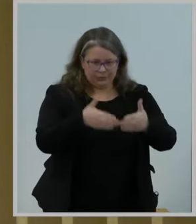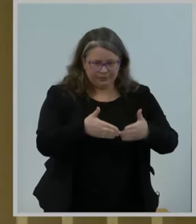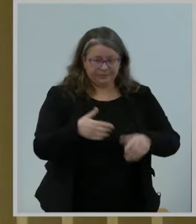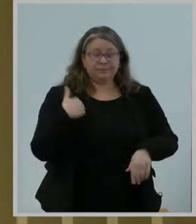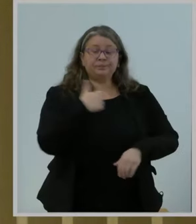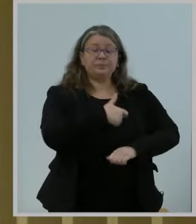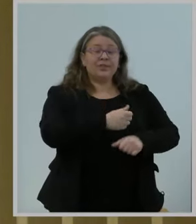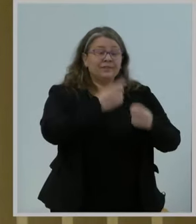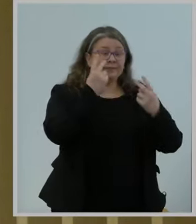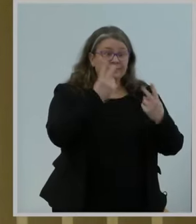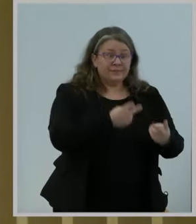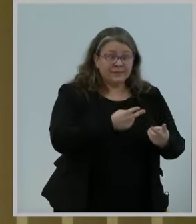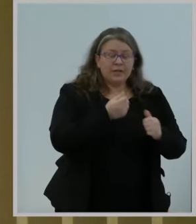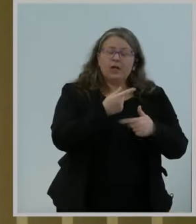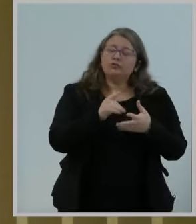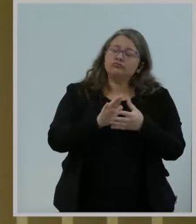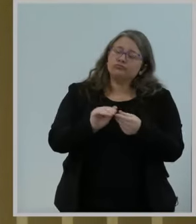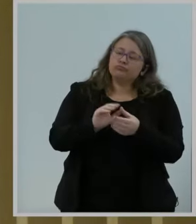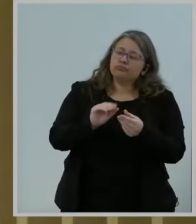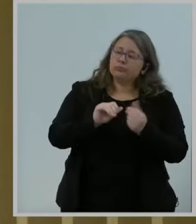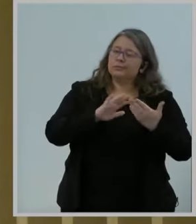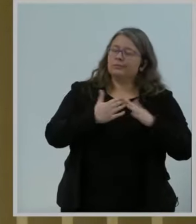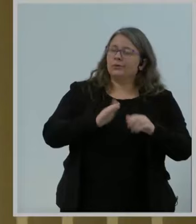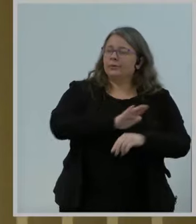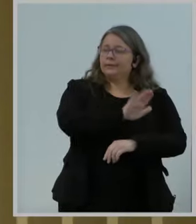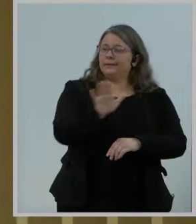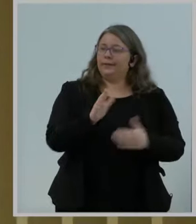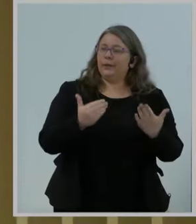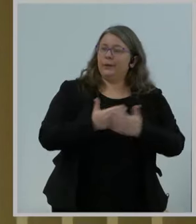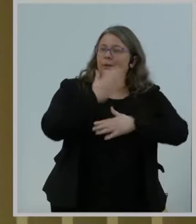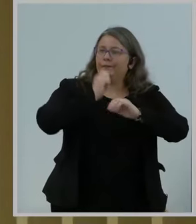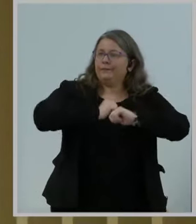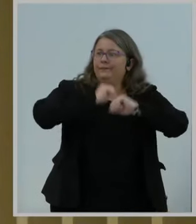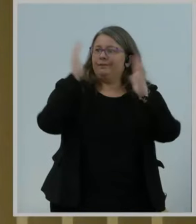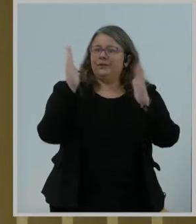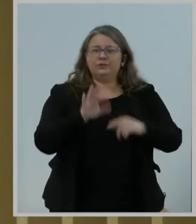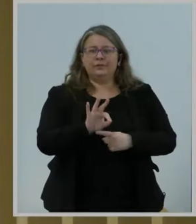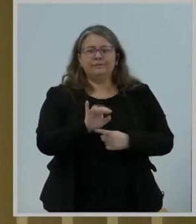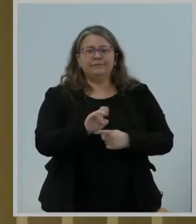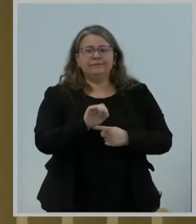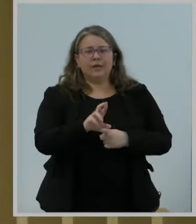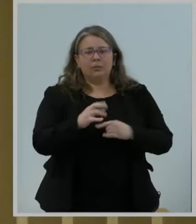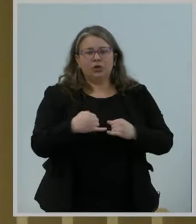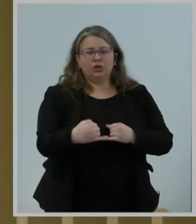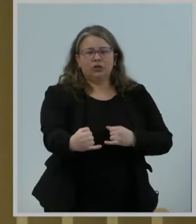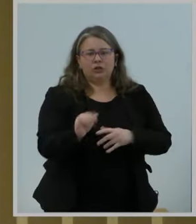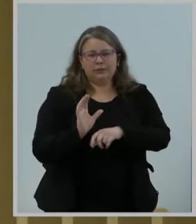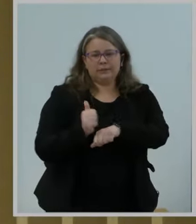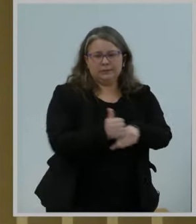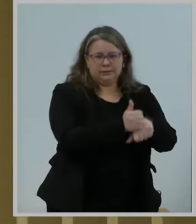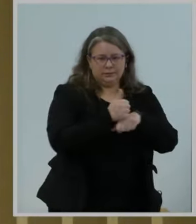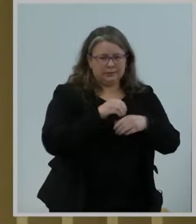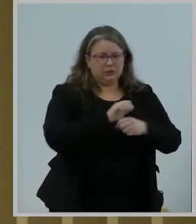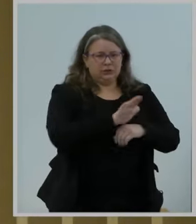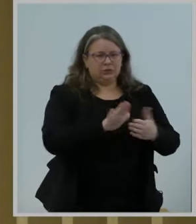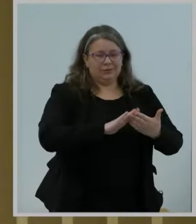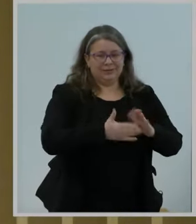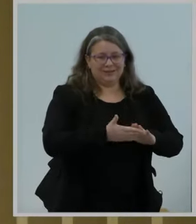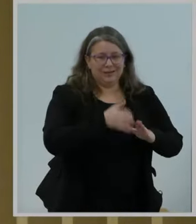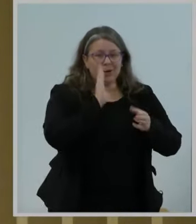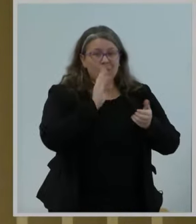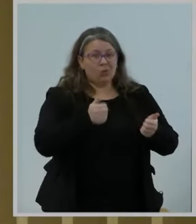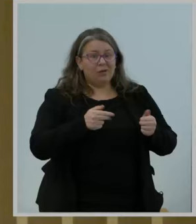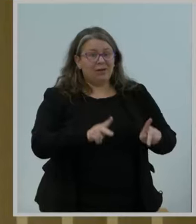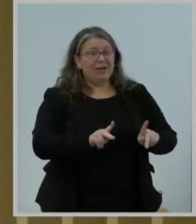vision of tomorrow. New fiber deployments that would enable her community of 6,000 and the residents of the even smaller villages